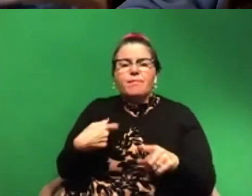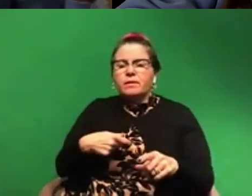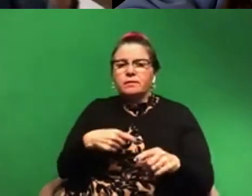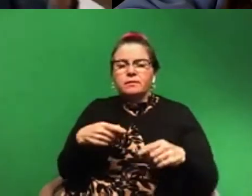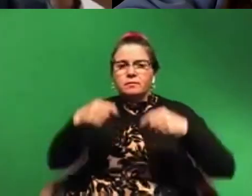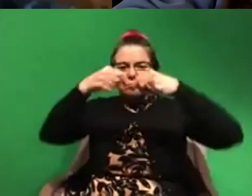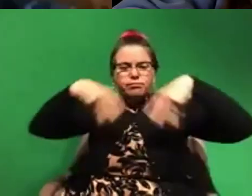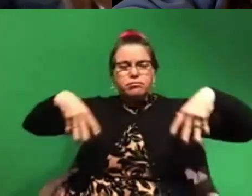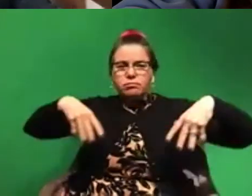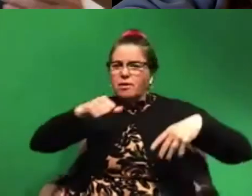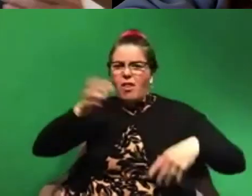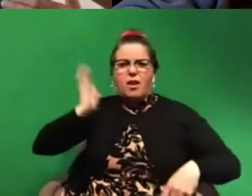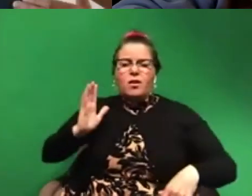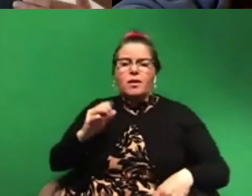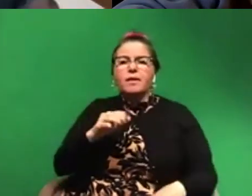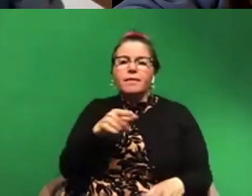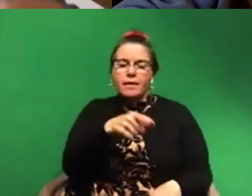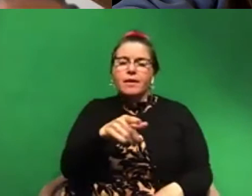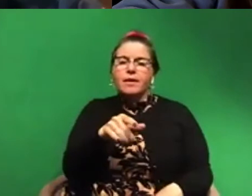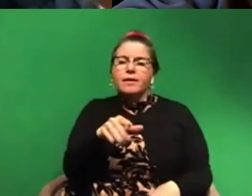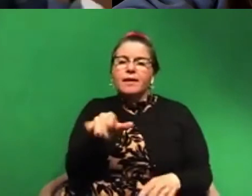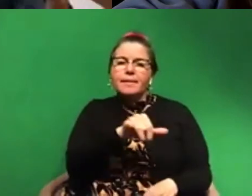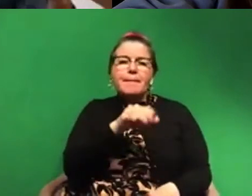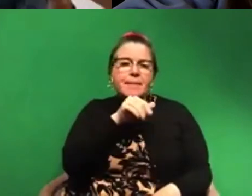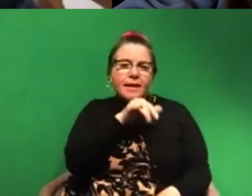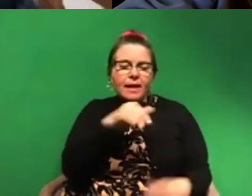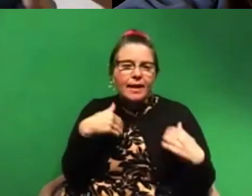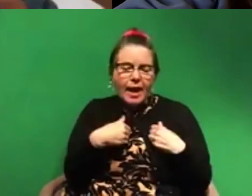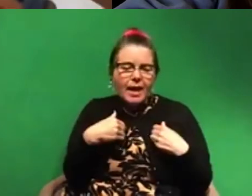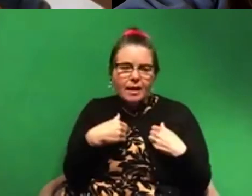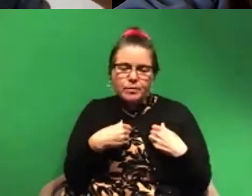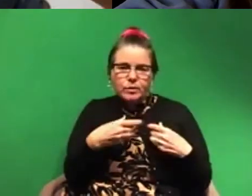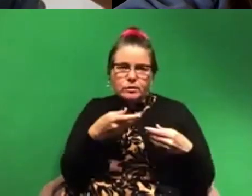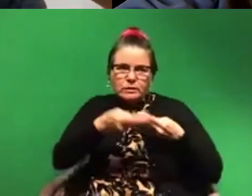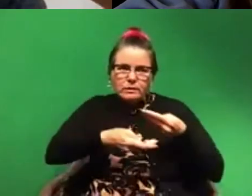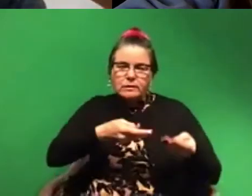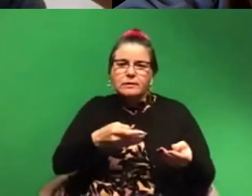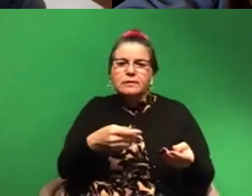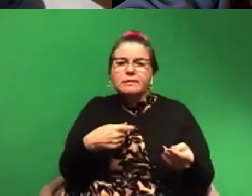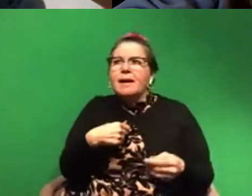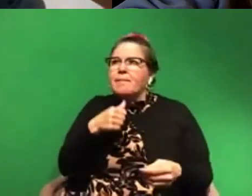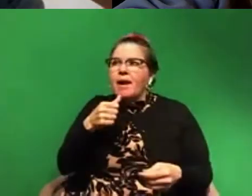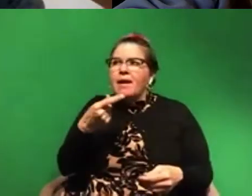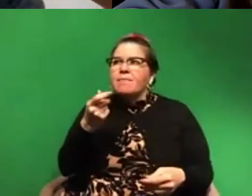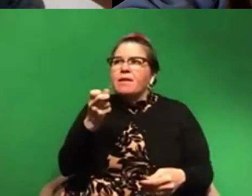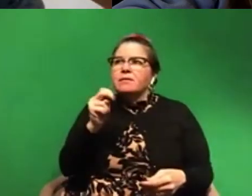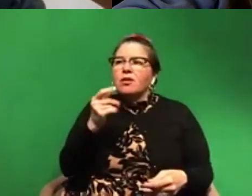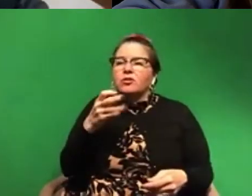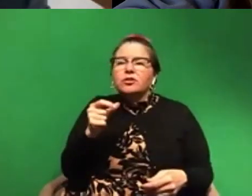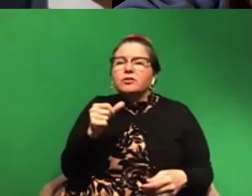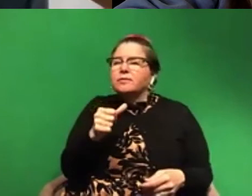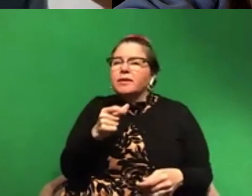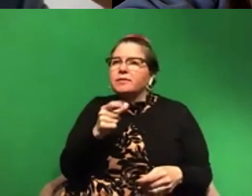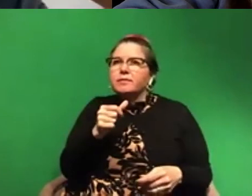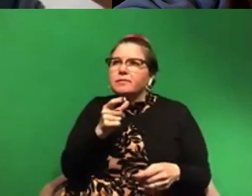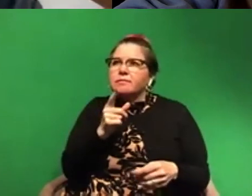from, um, pig-like animals. Um, some, oh, and now because I'm not a paleontologist, uh, don't quote me on this, but some